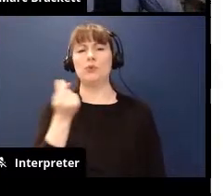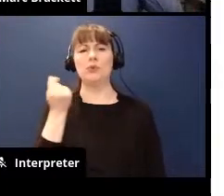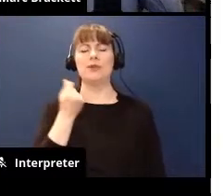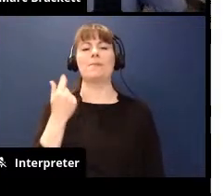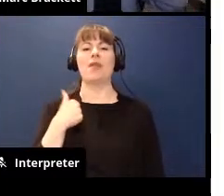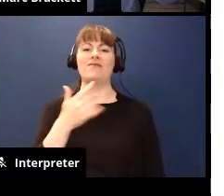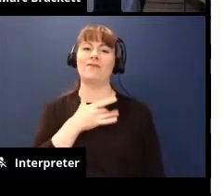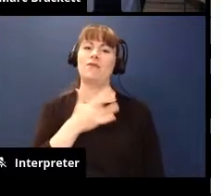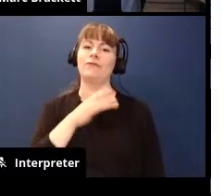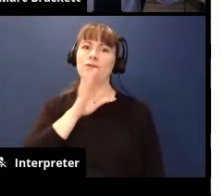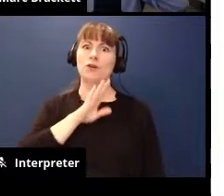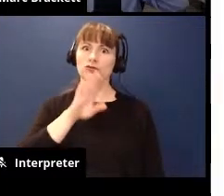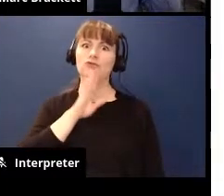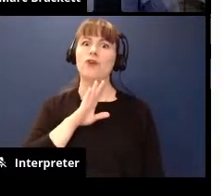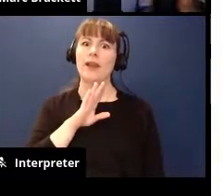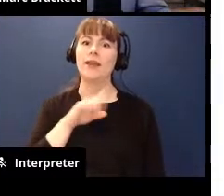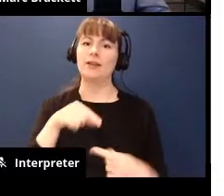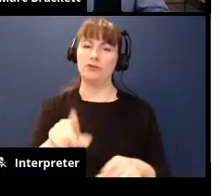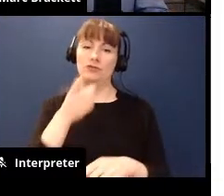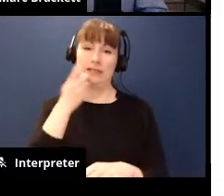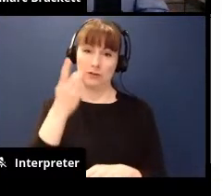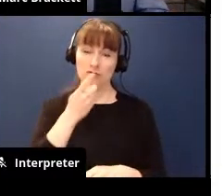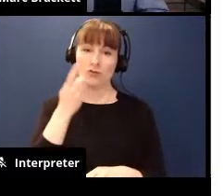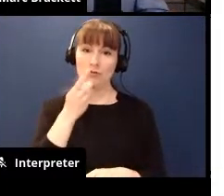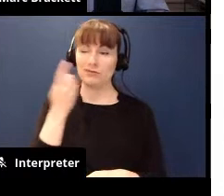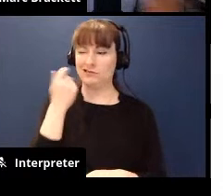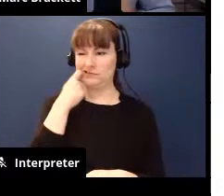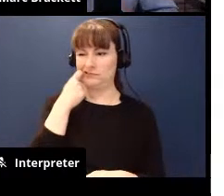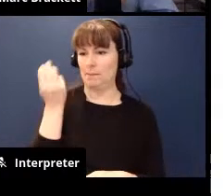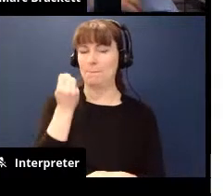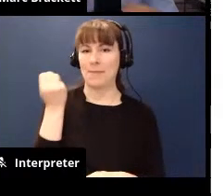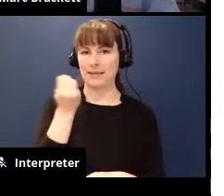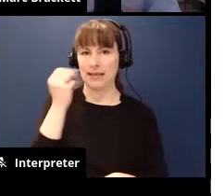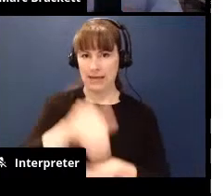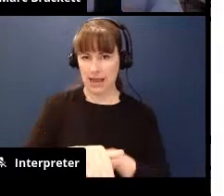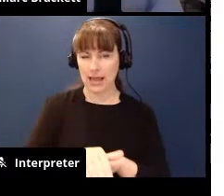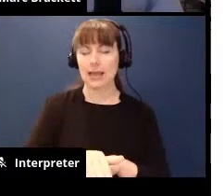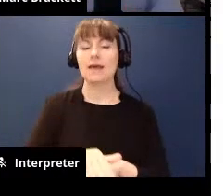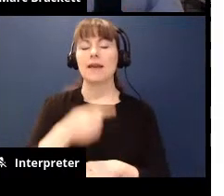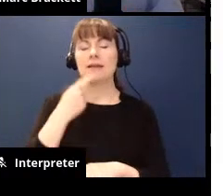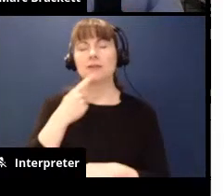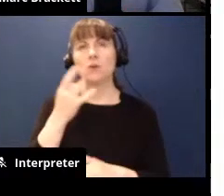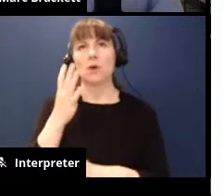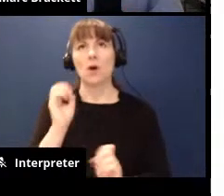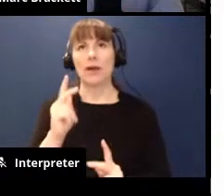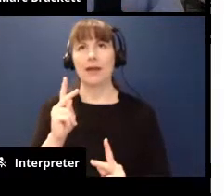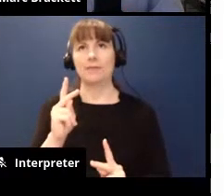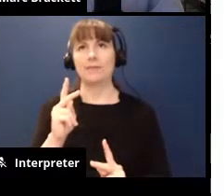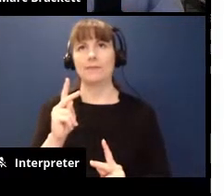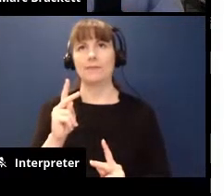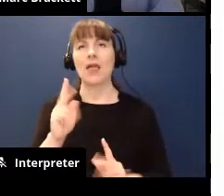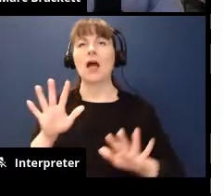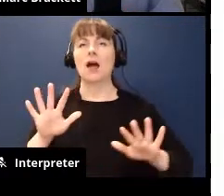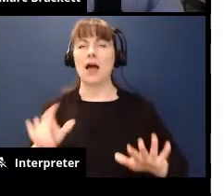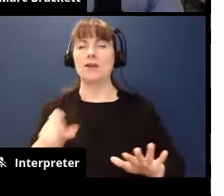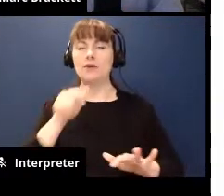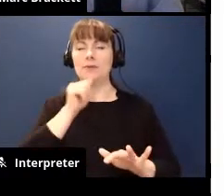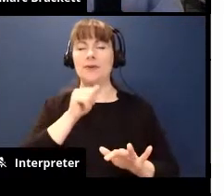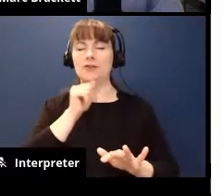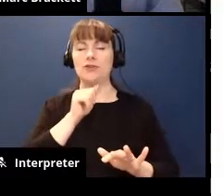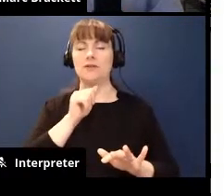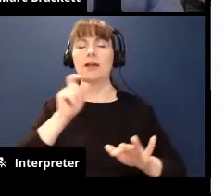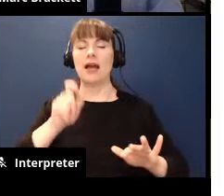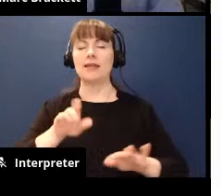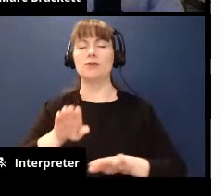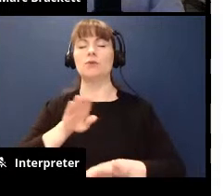i was frustrated at the dinner table on monday night and and i was like oh i need to be patient you need to you know